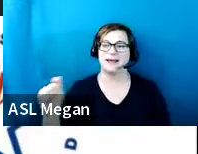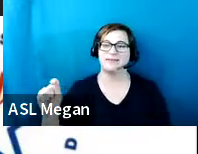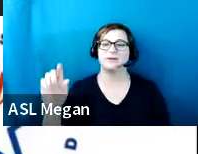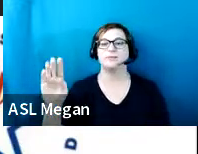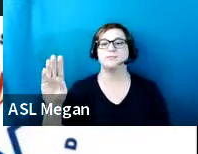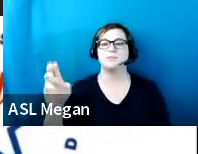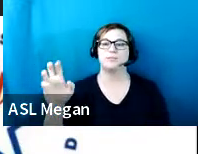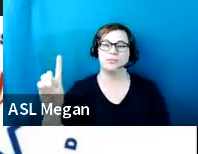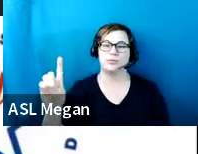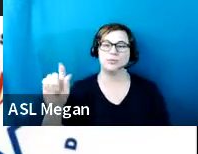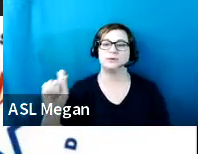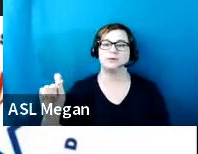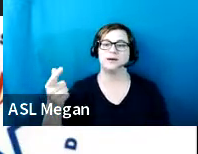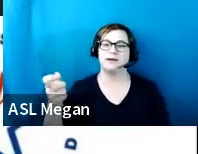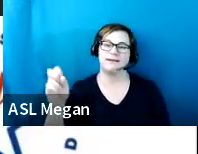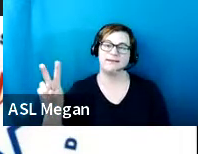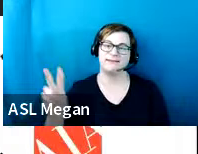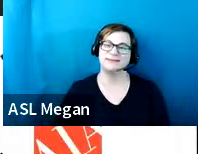.gov.